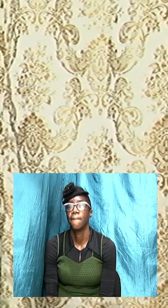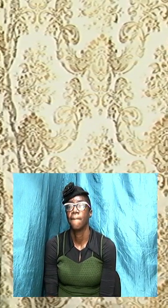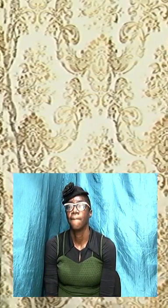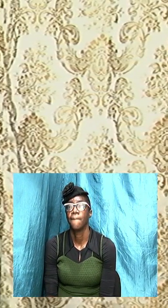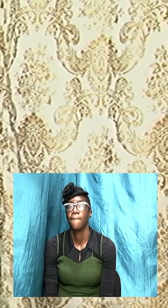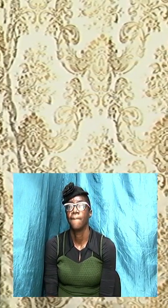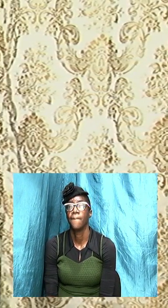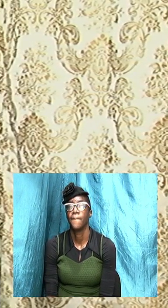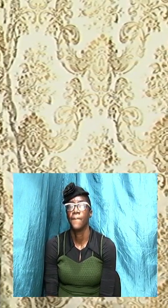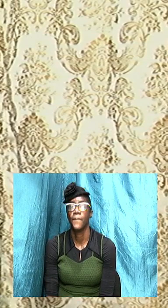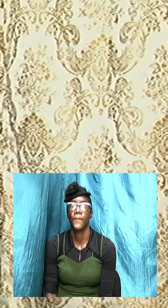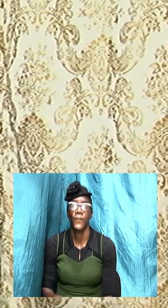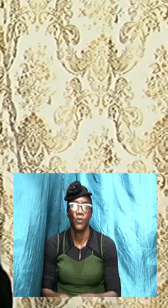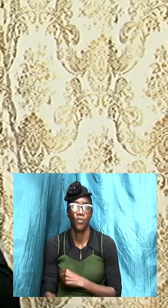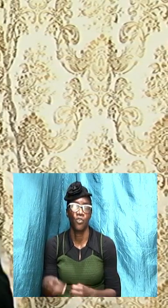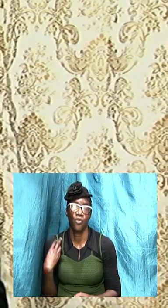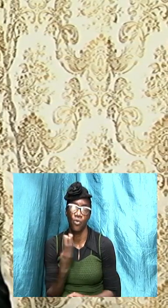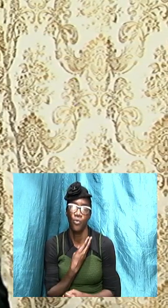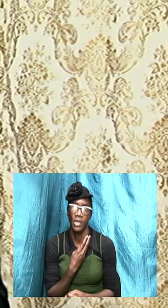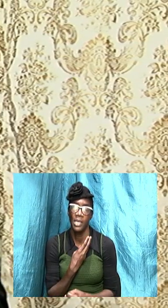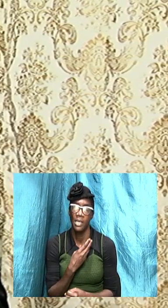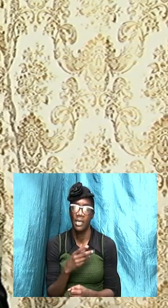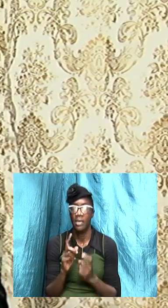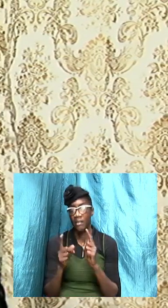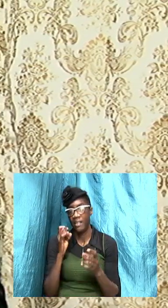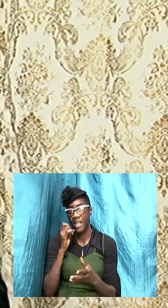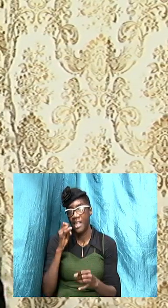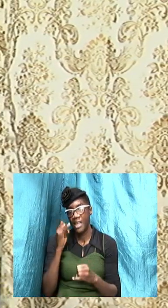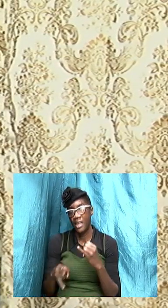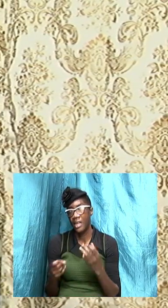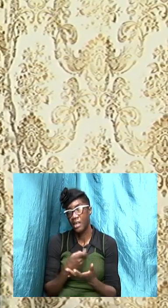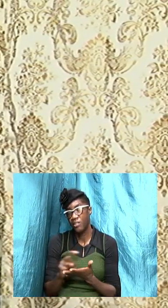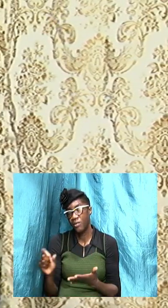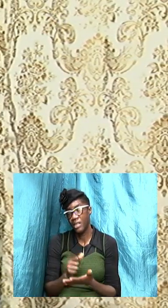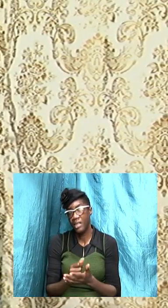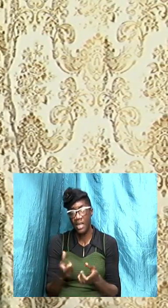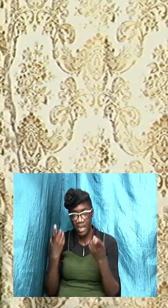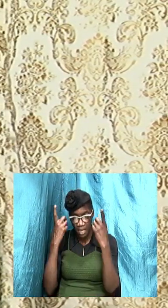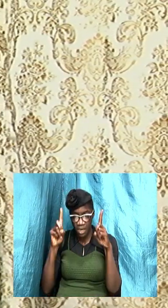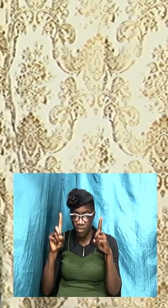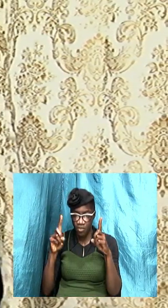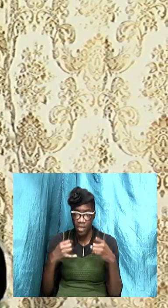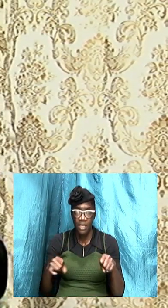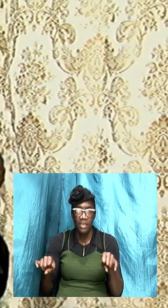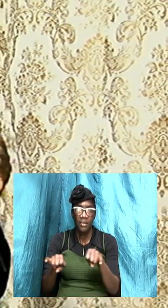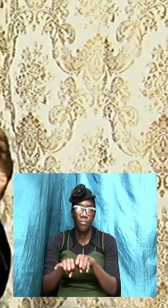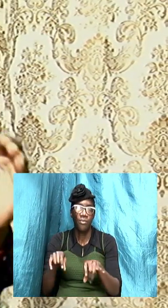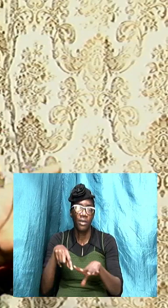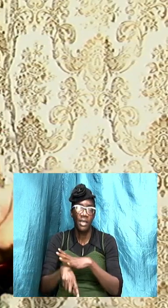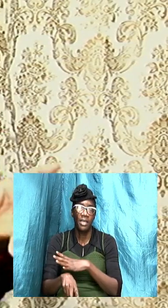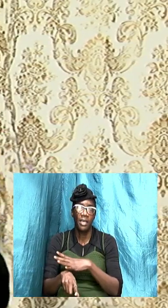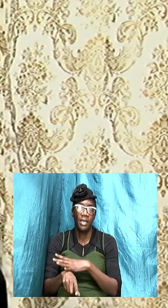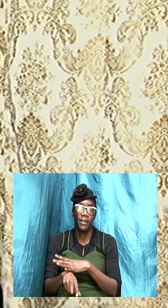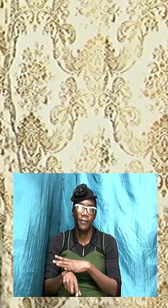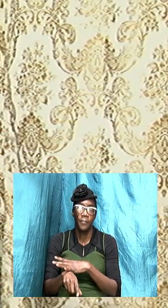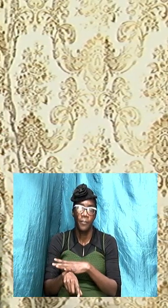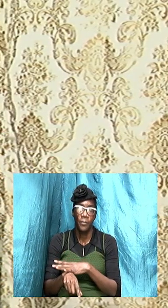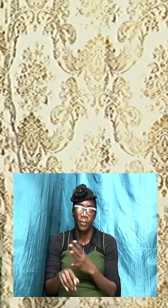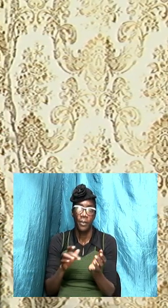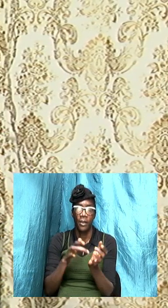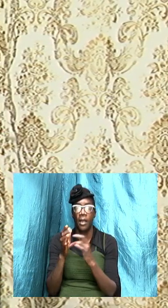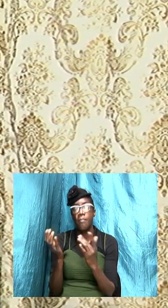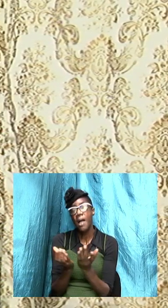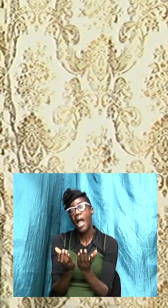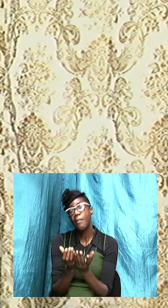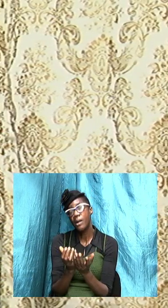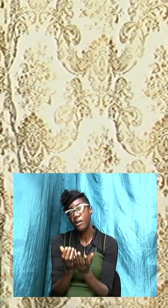so we established last week that doctrine is important in the passages that we read